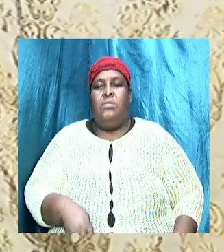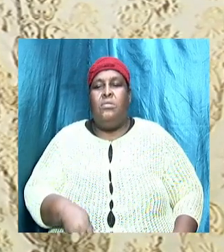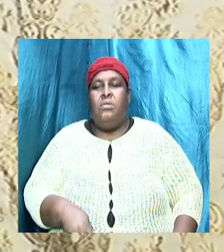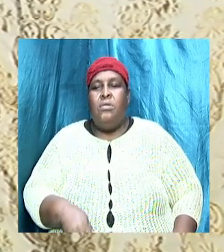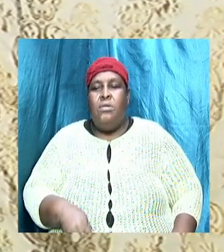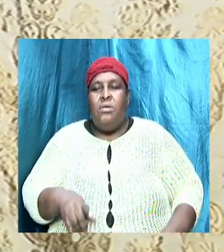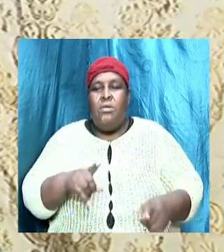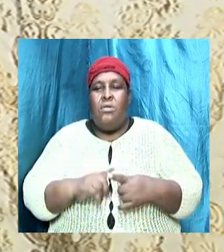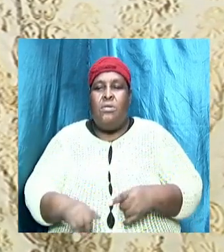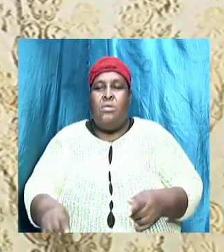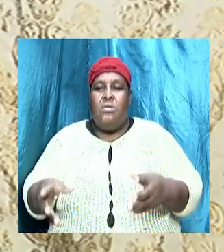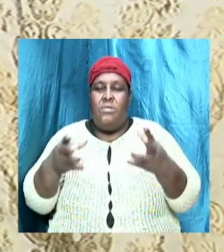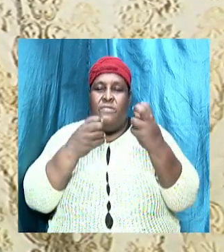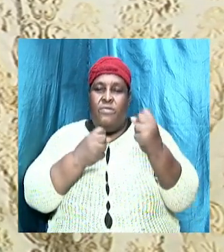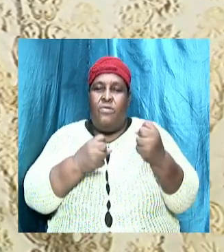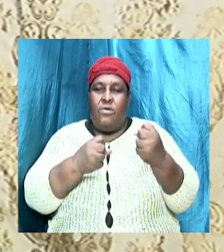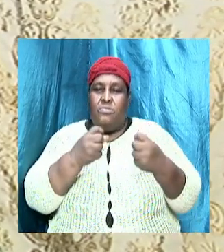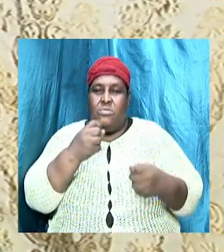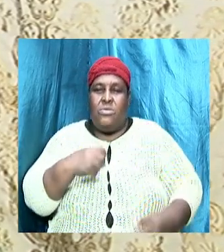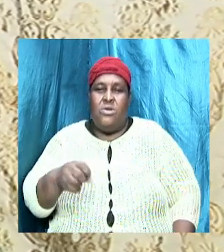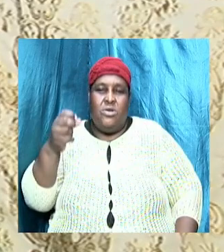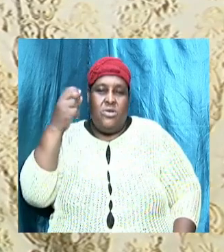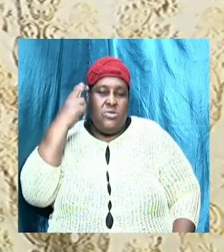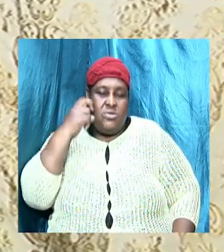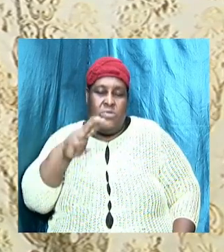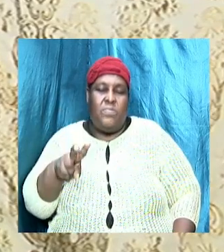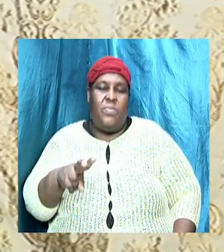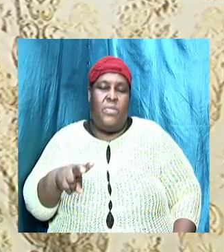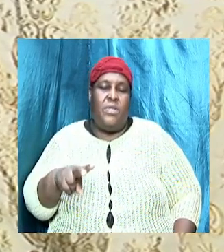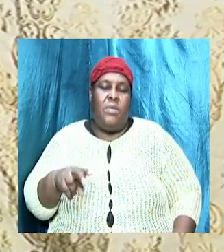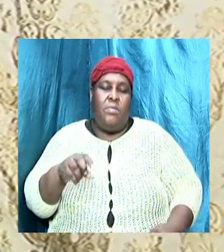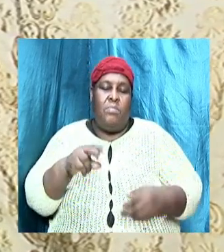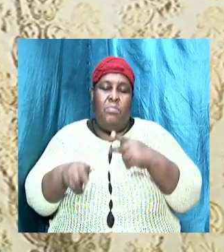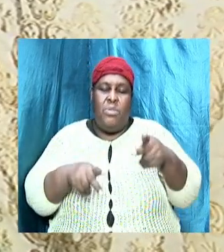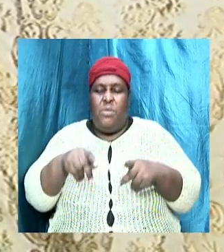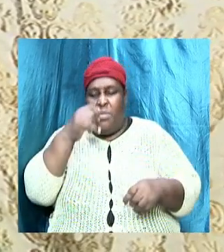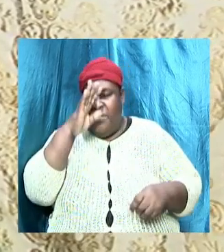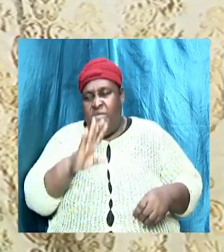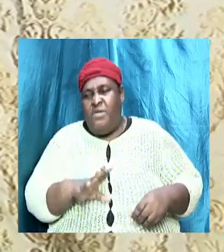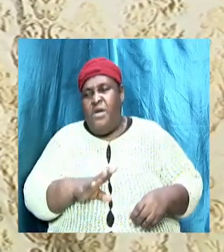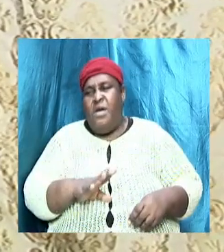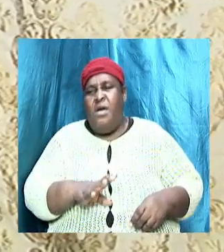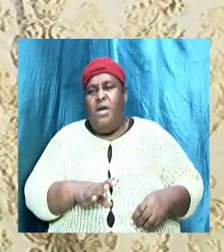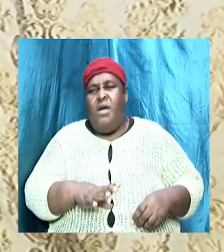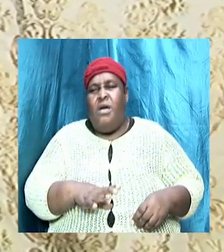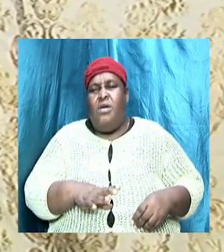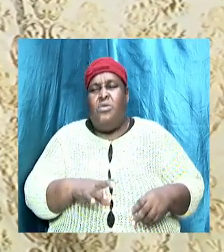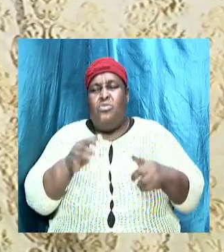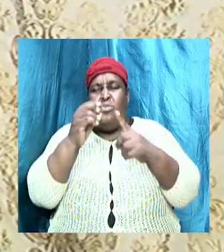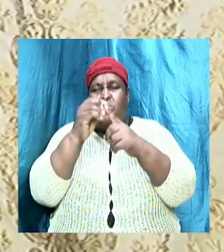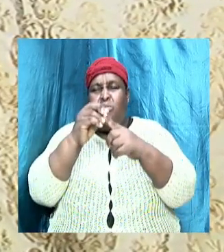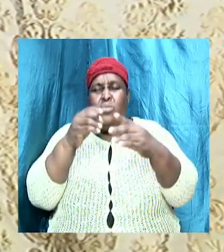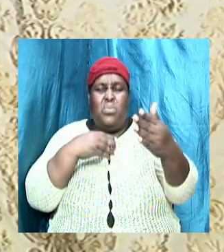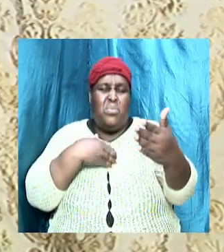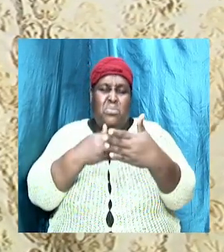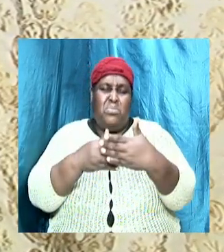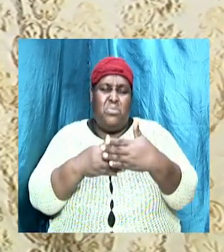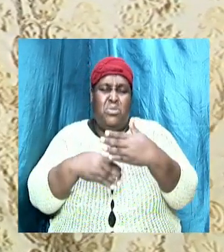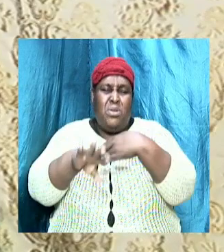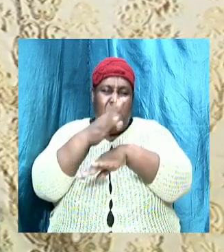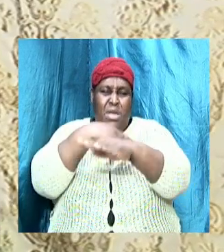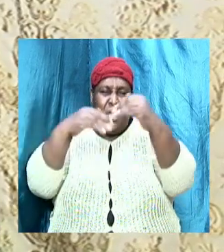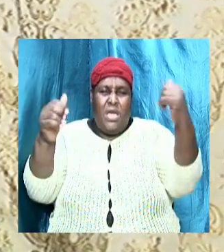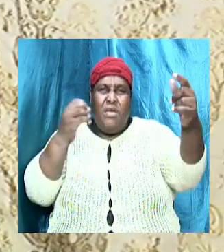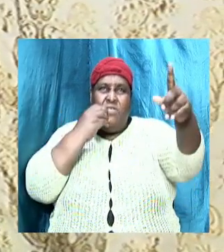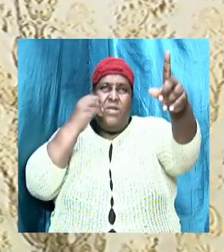of God in this time, we are too near to our heavenly home to be deceived. Too near to